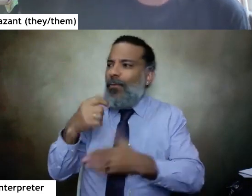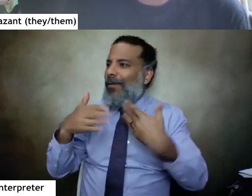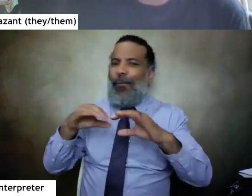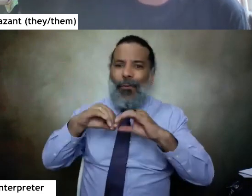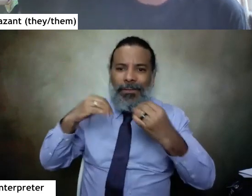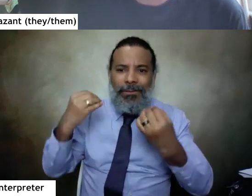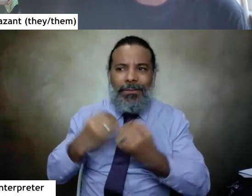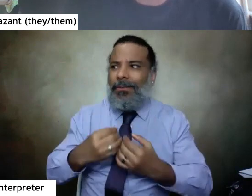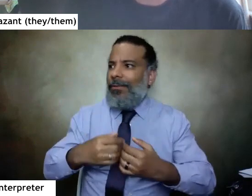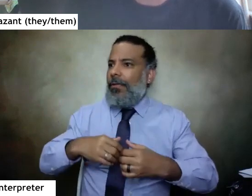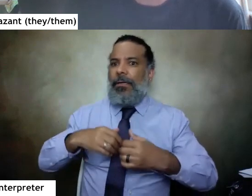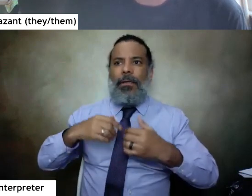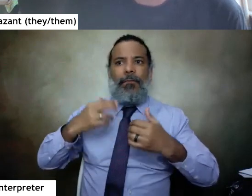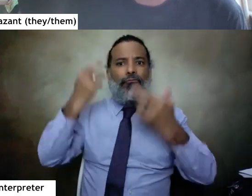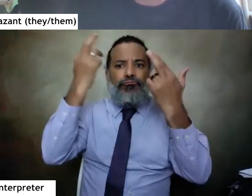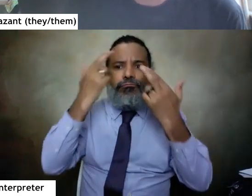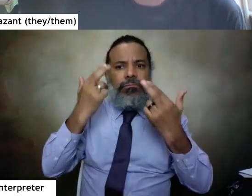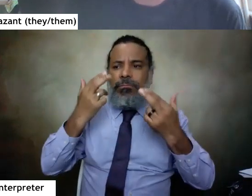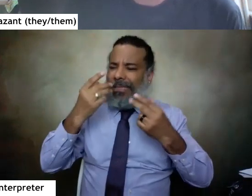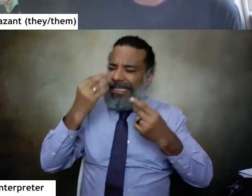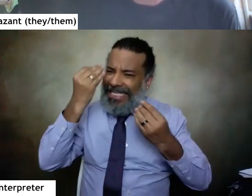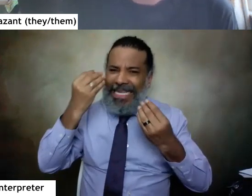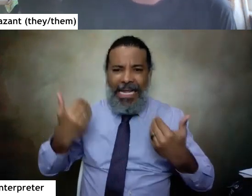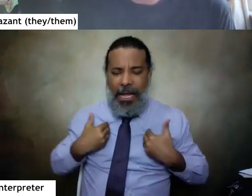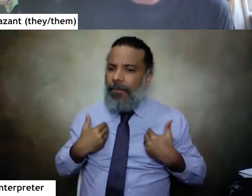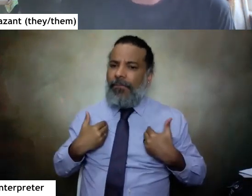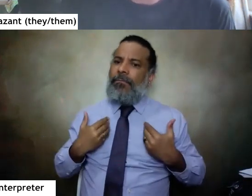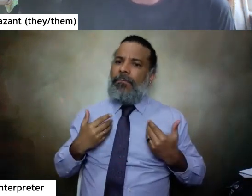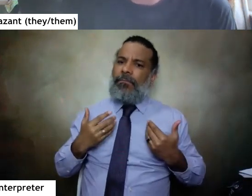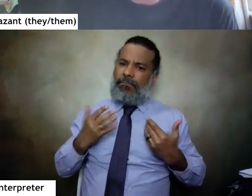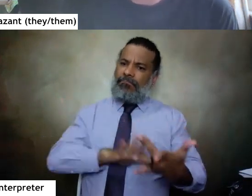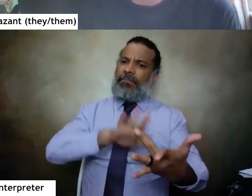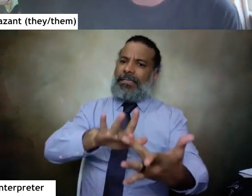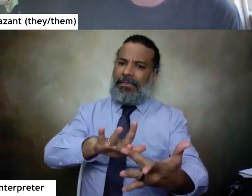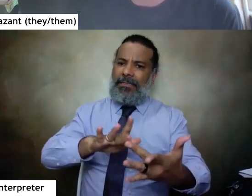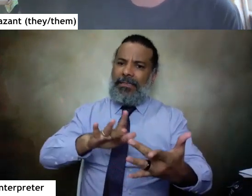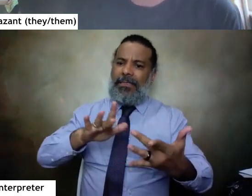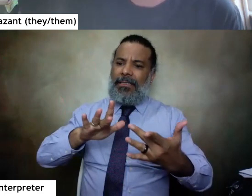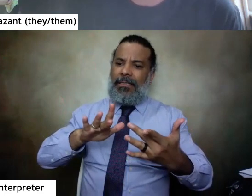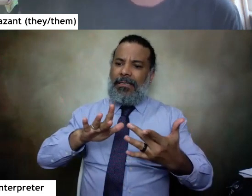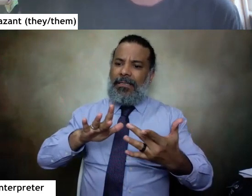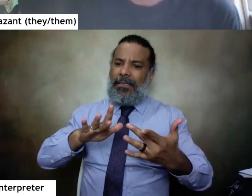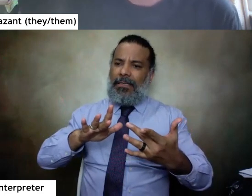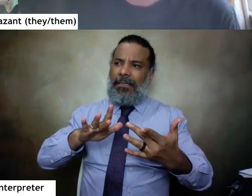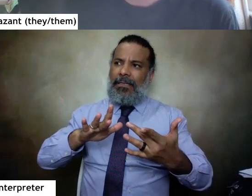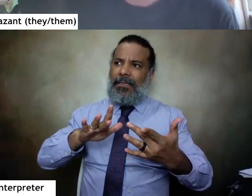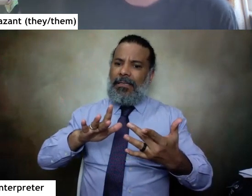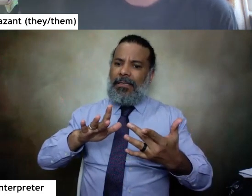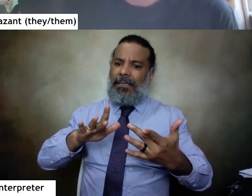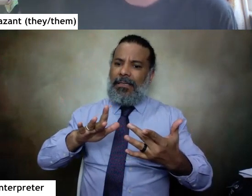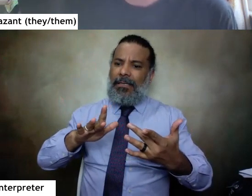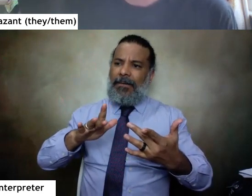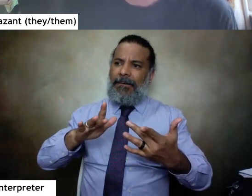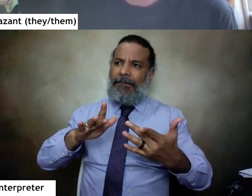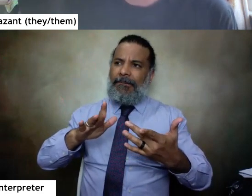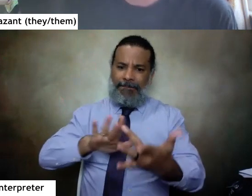whatever cause whatever thoughts you're having reach out reach out is is always you know the